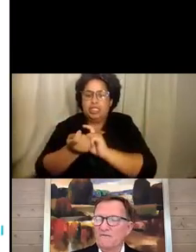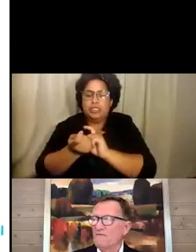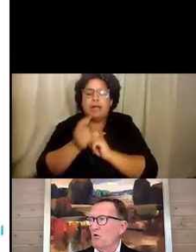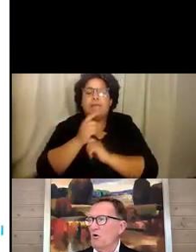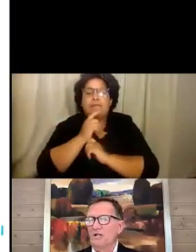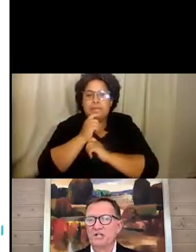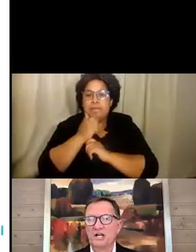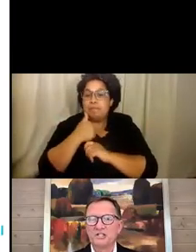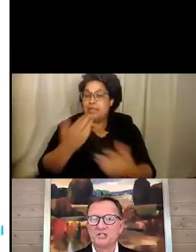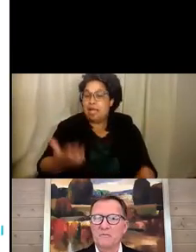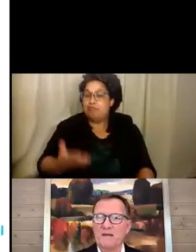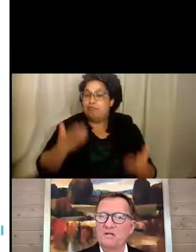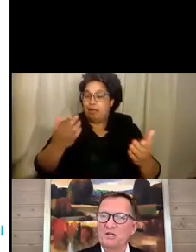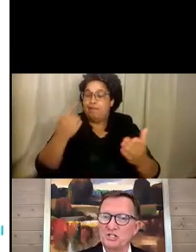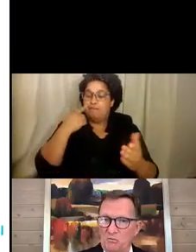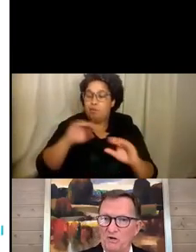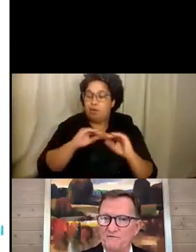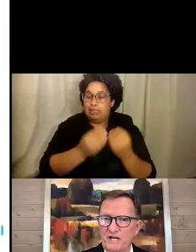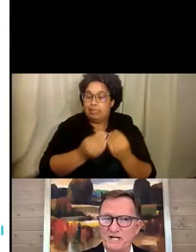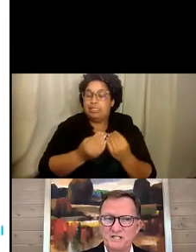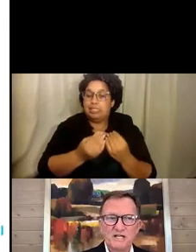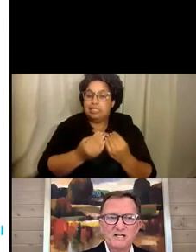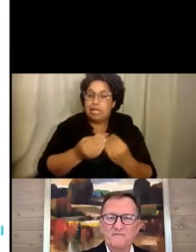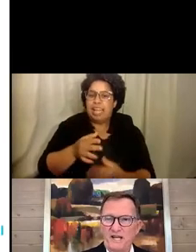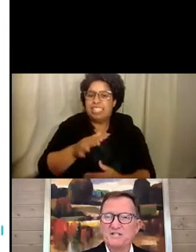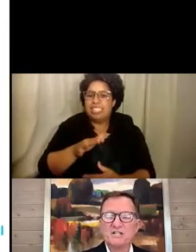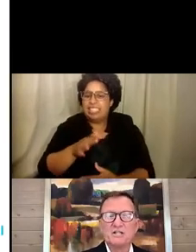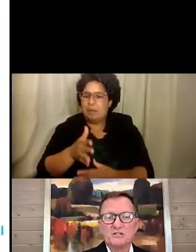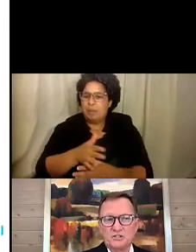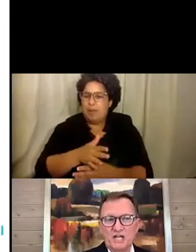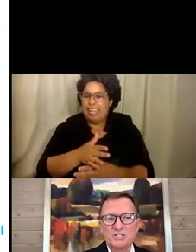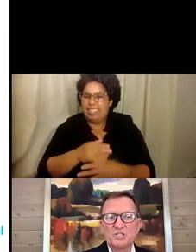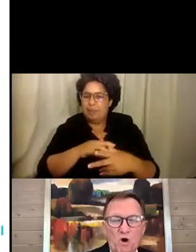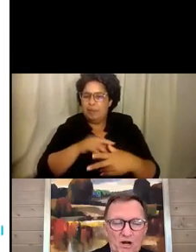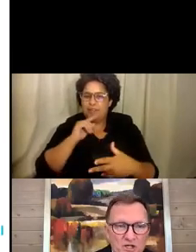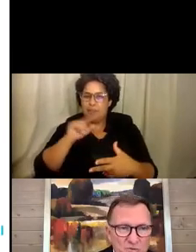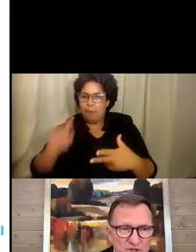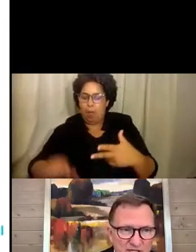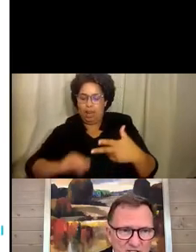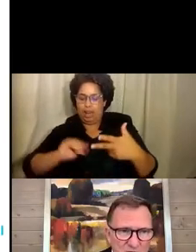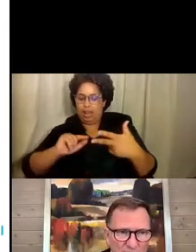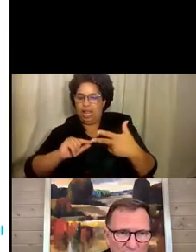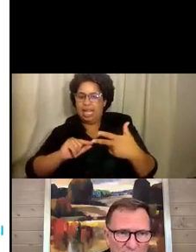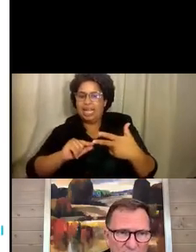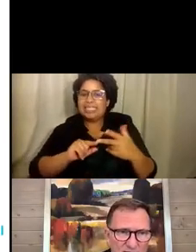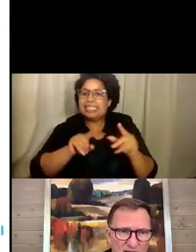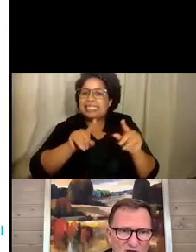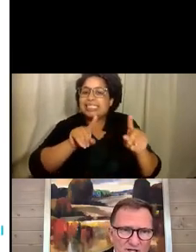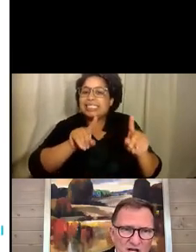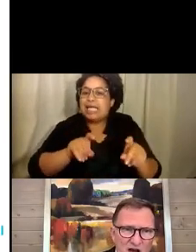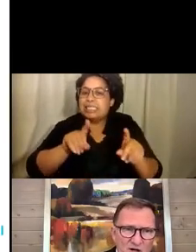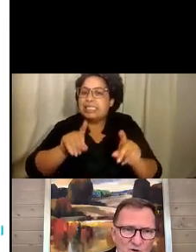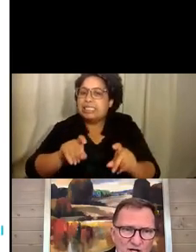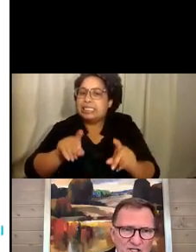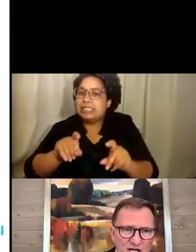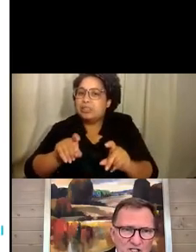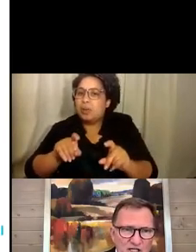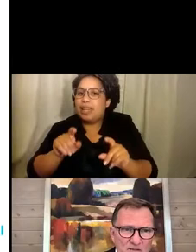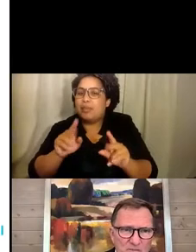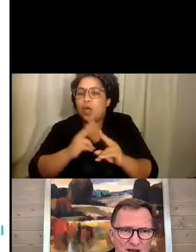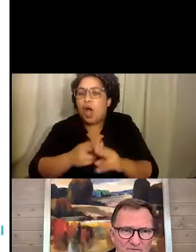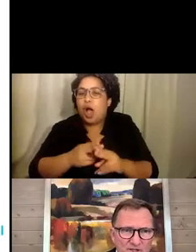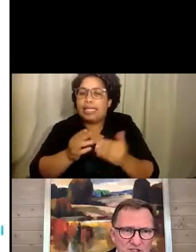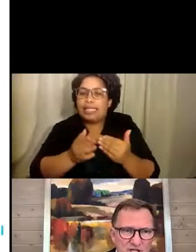recommend for organizations that are maybe in the somewhat phase to test the waters with an easy win. You know, it's high organizational